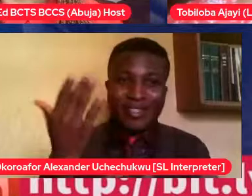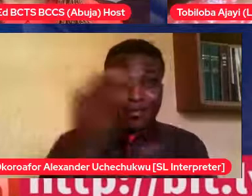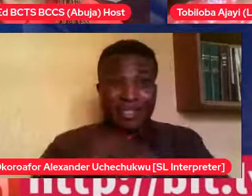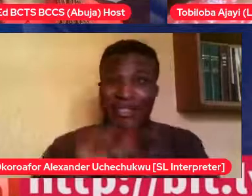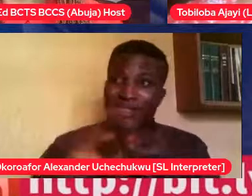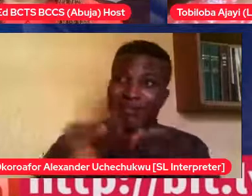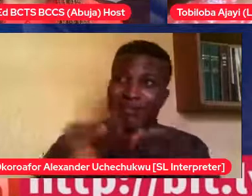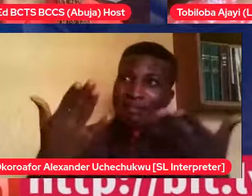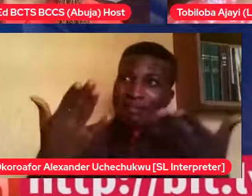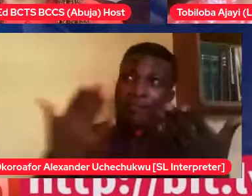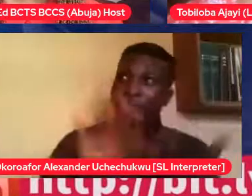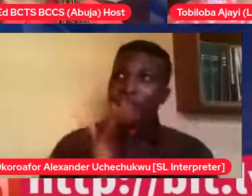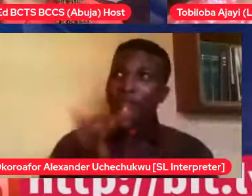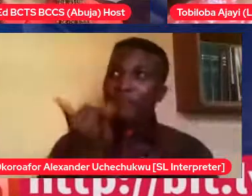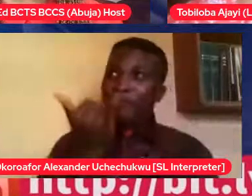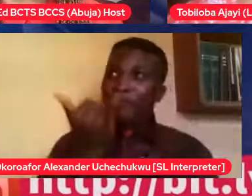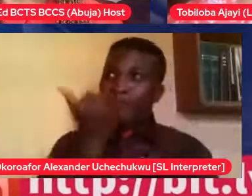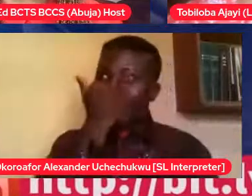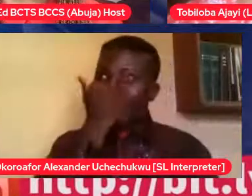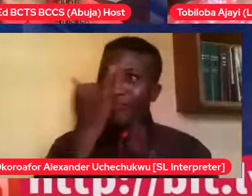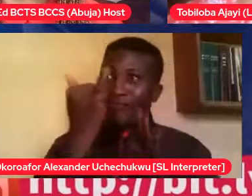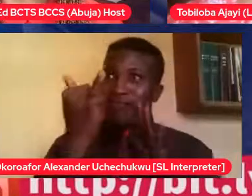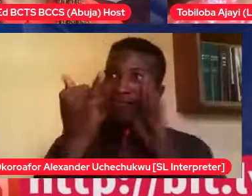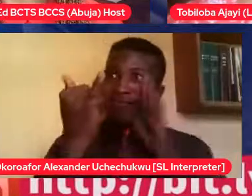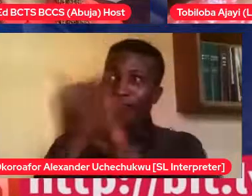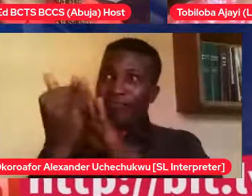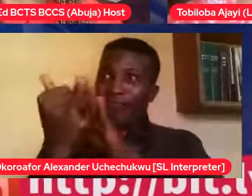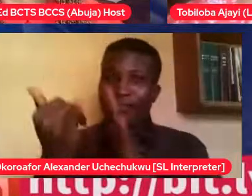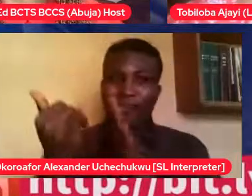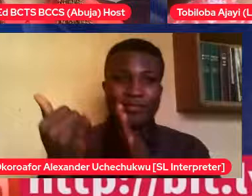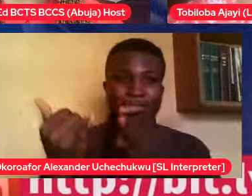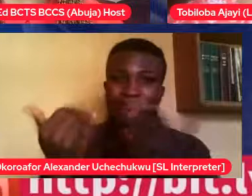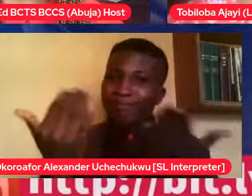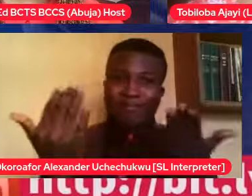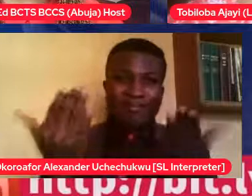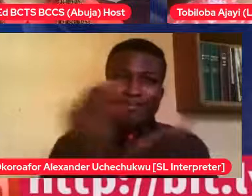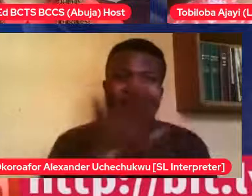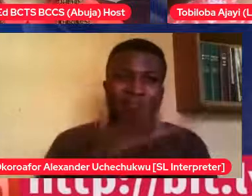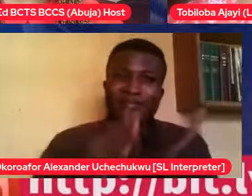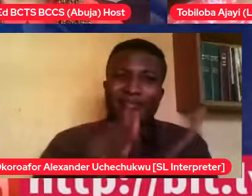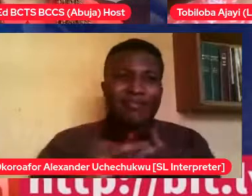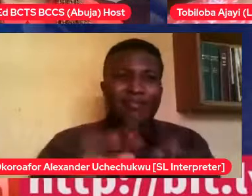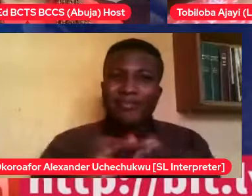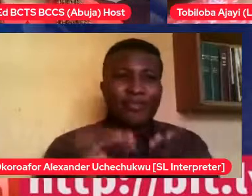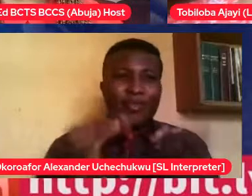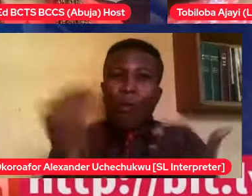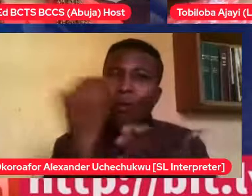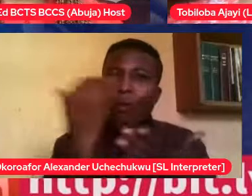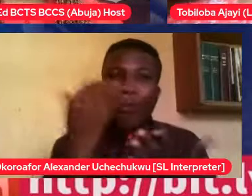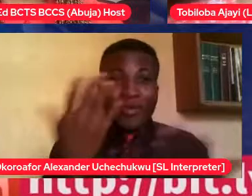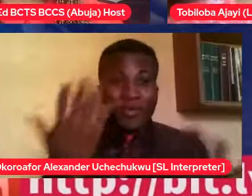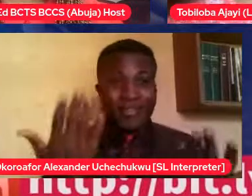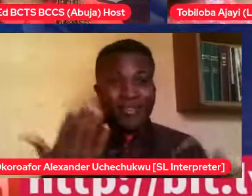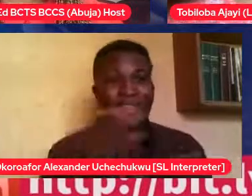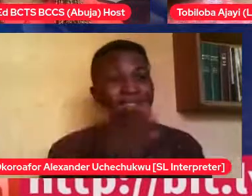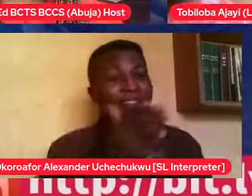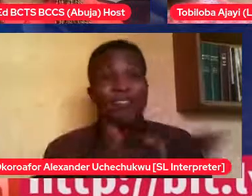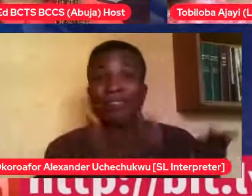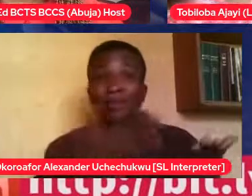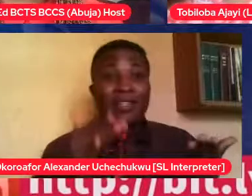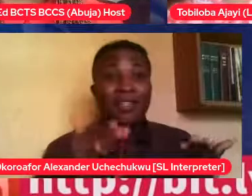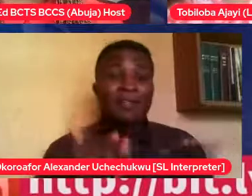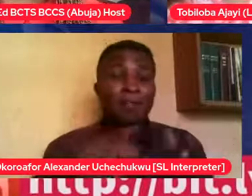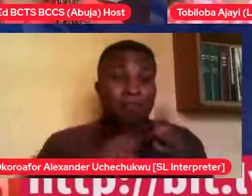odd. Well, I'm not thinking anything. But in school, initially, he had a problem with it because they couldn't, the